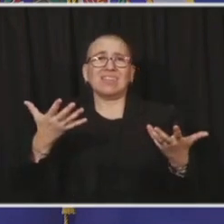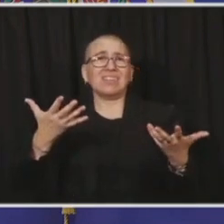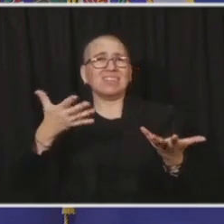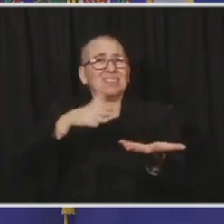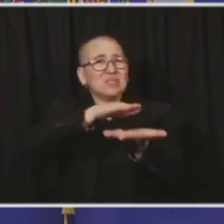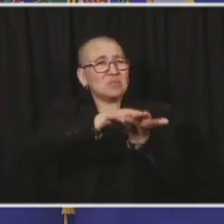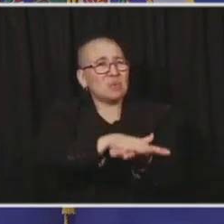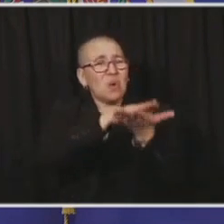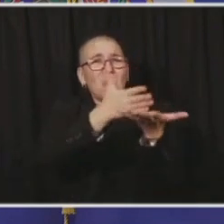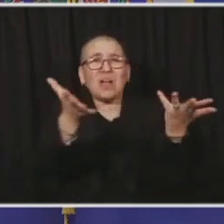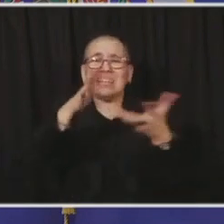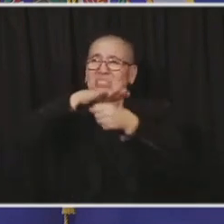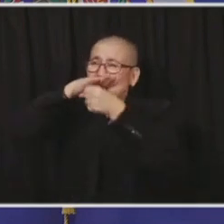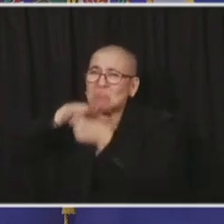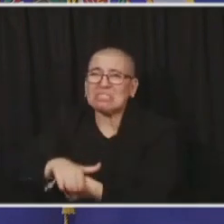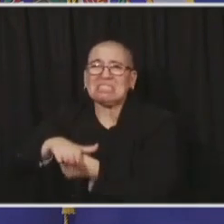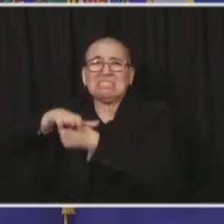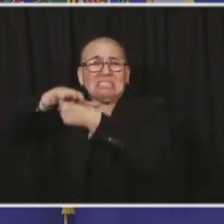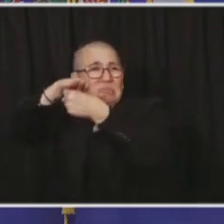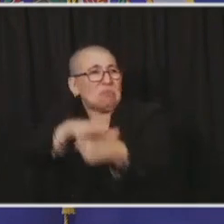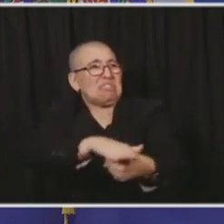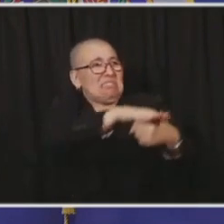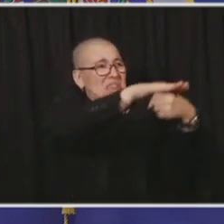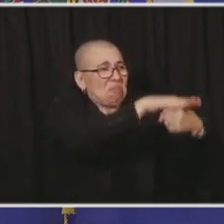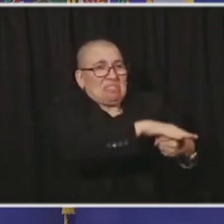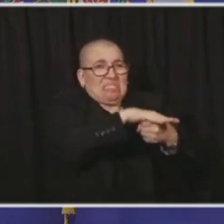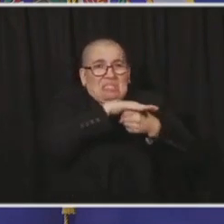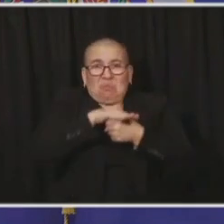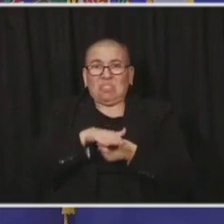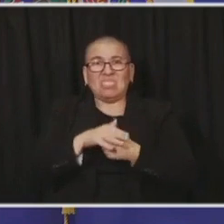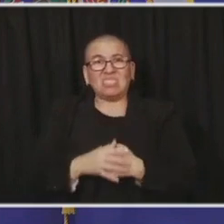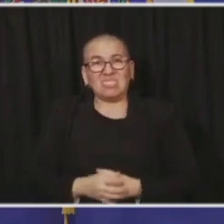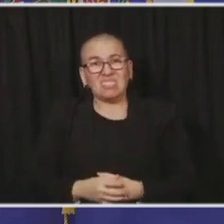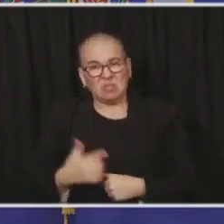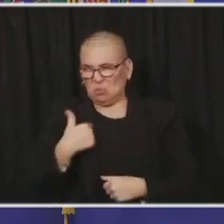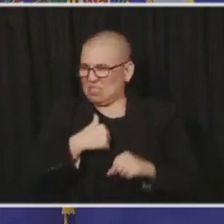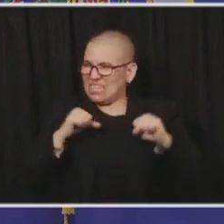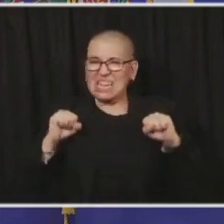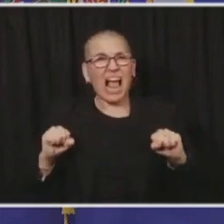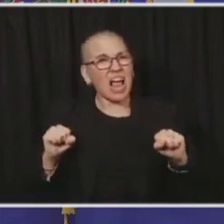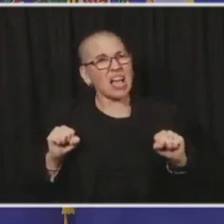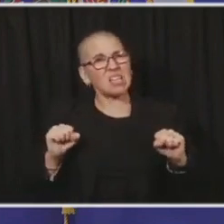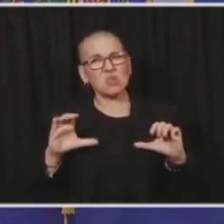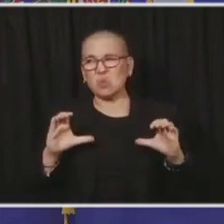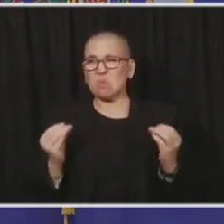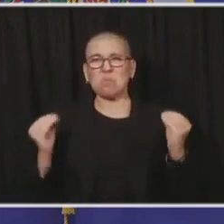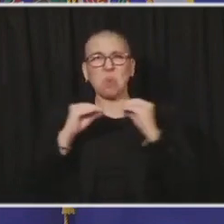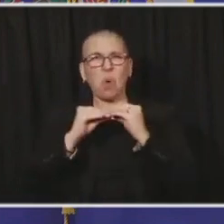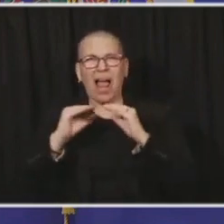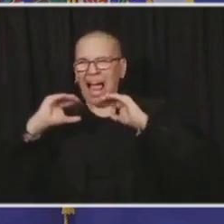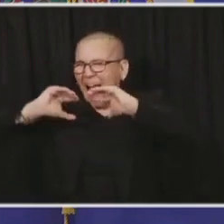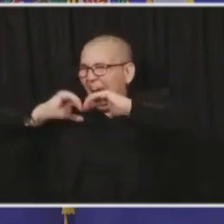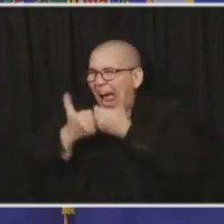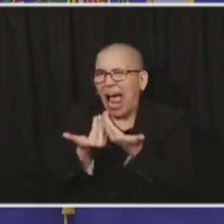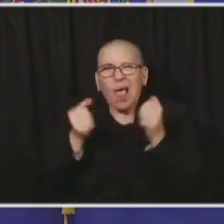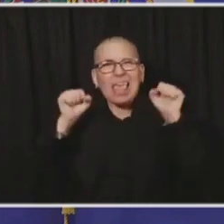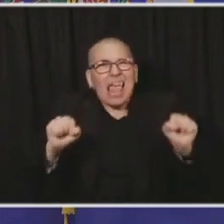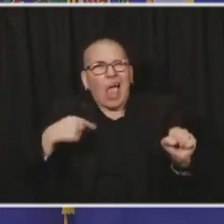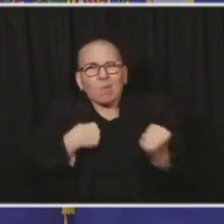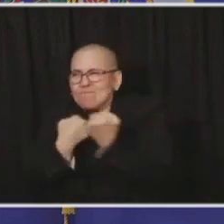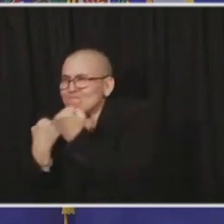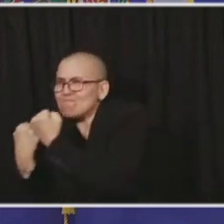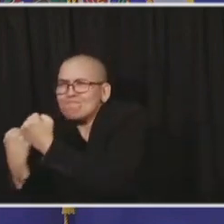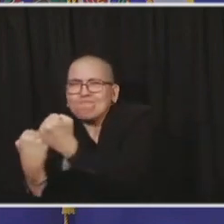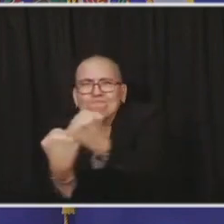We can do more. How do we support each other differently and better together?